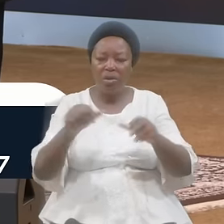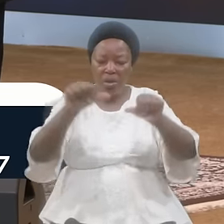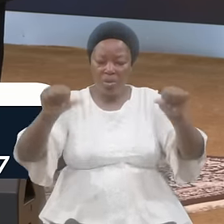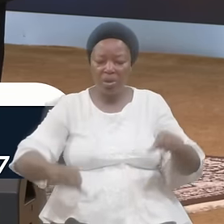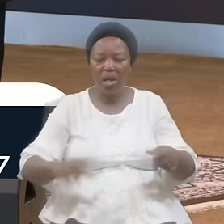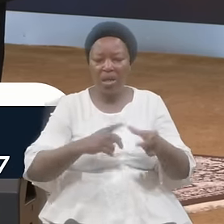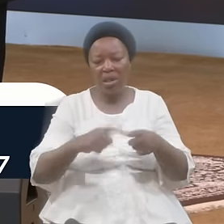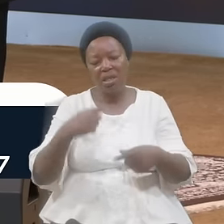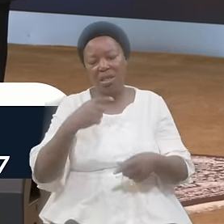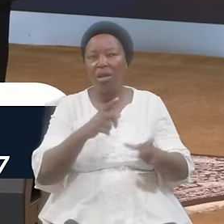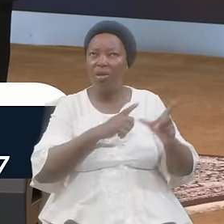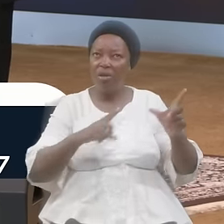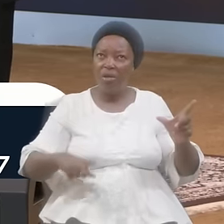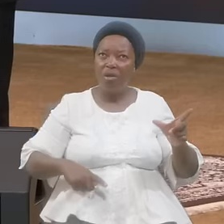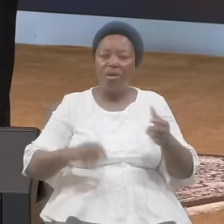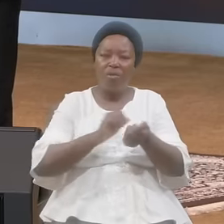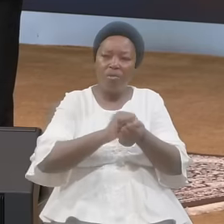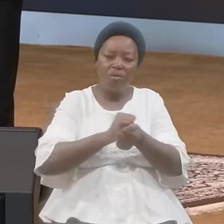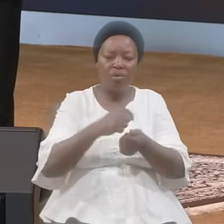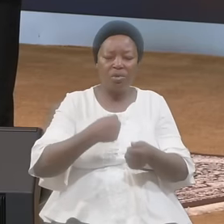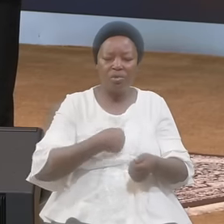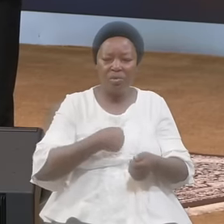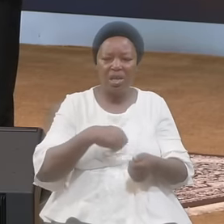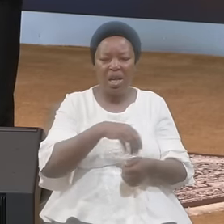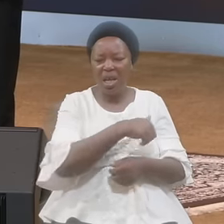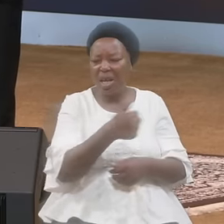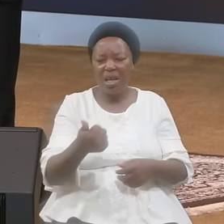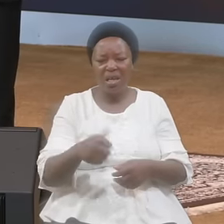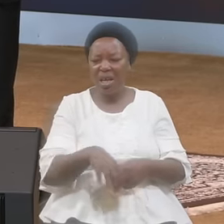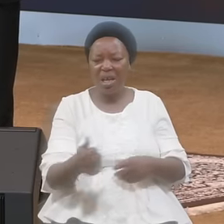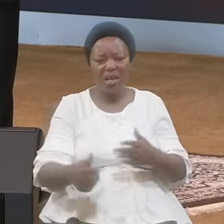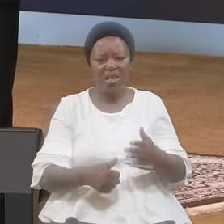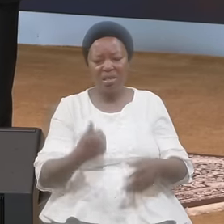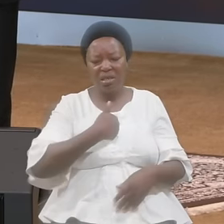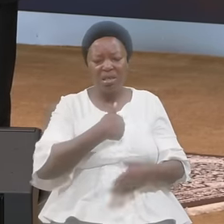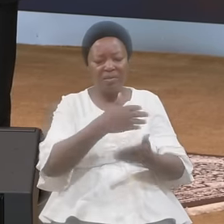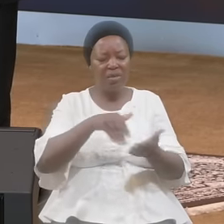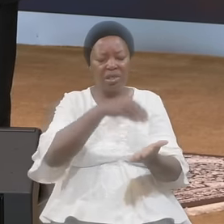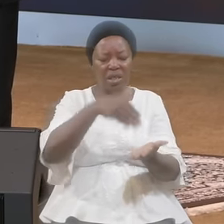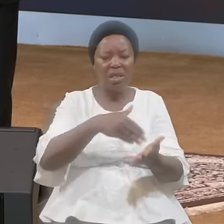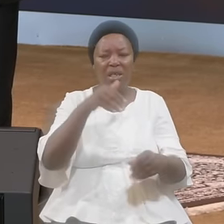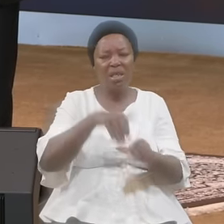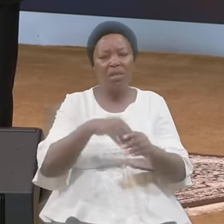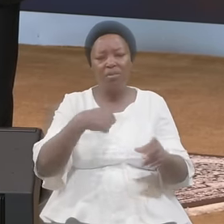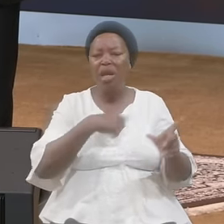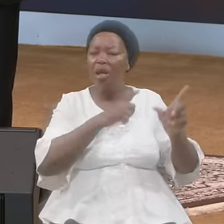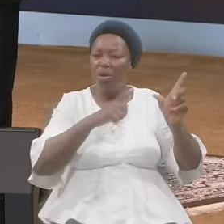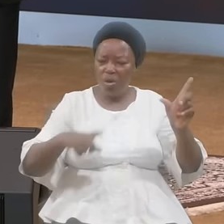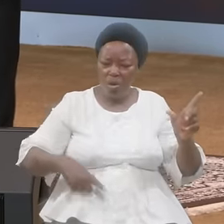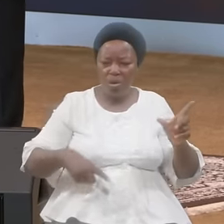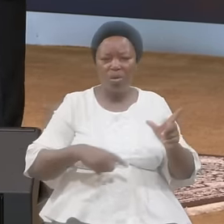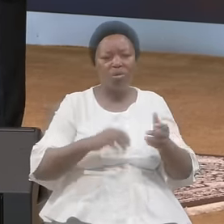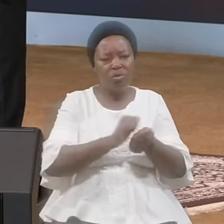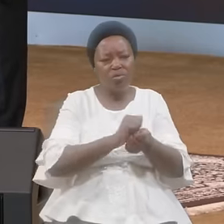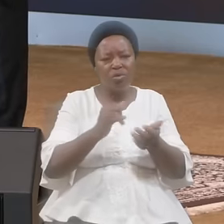Lord Purge me Any self-centeredness In me Lord Purge me